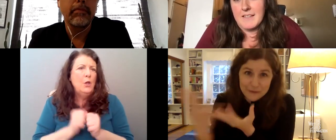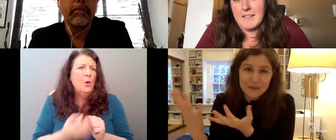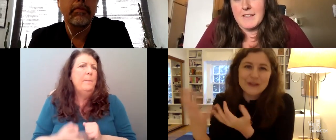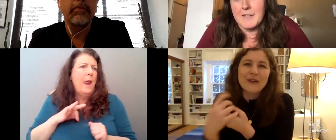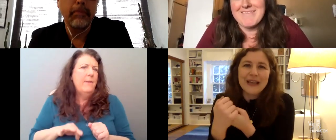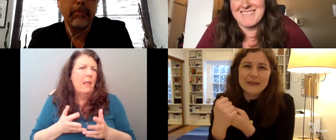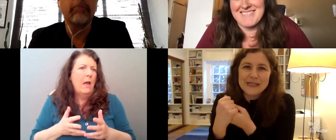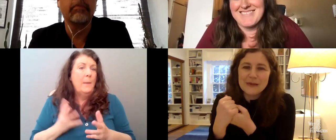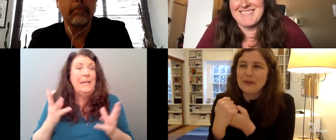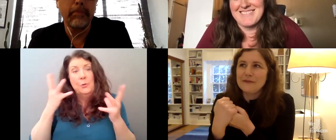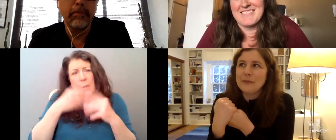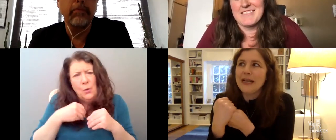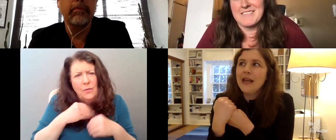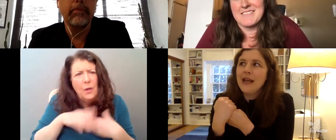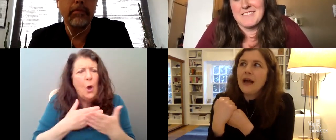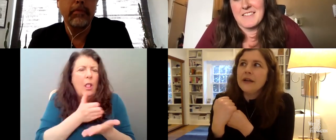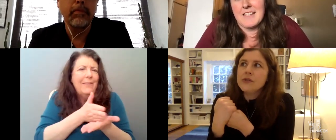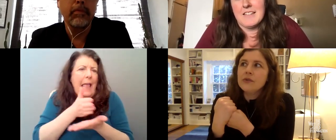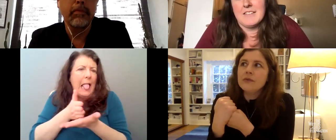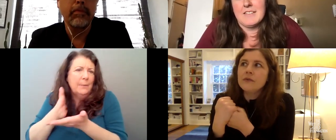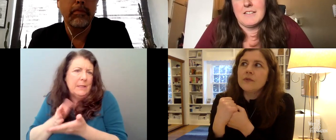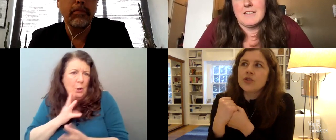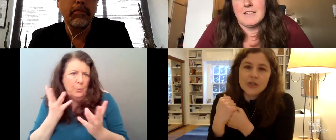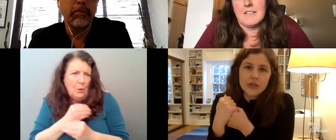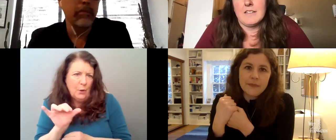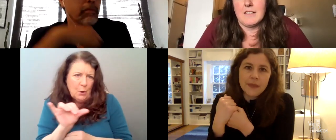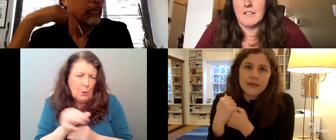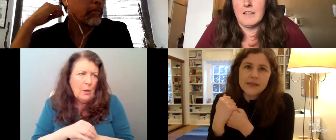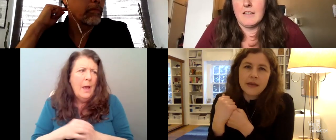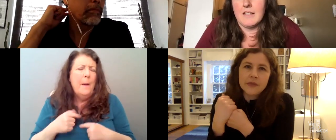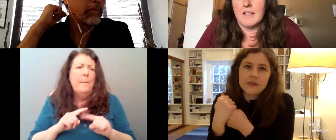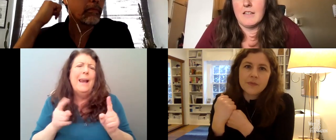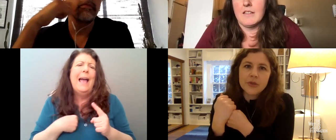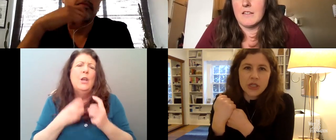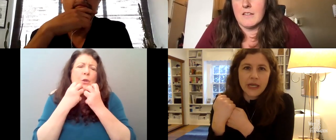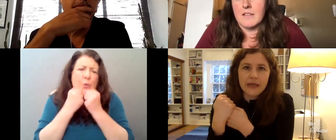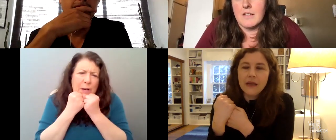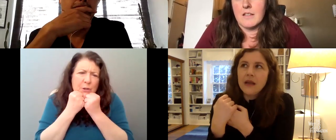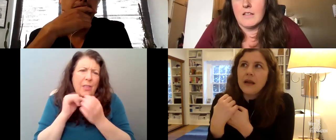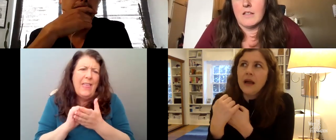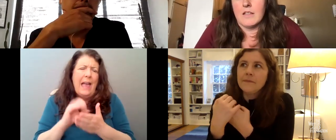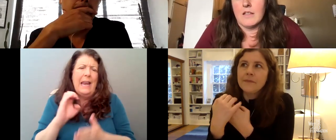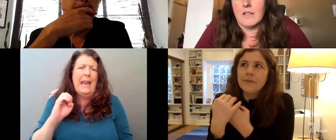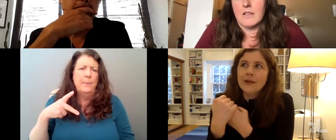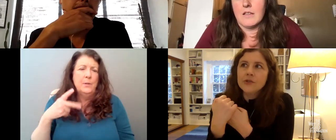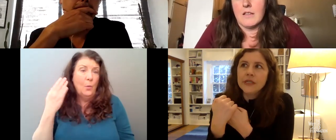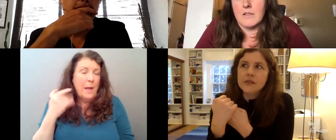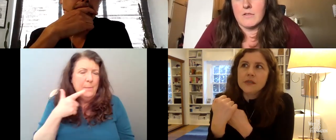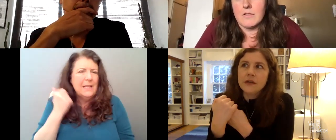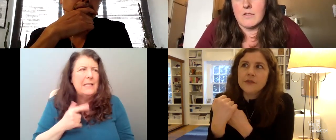it's beautiful and all the elements are beautiful, but I also treasure it because I was pushing, um,